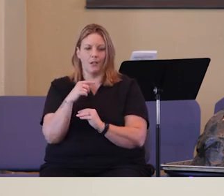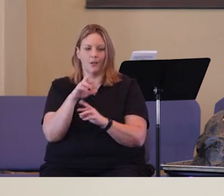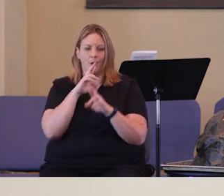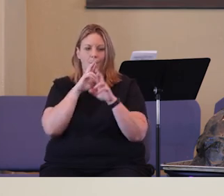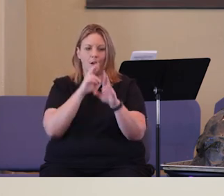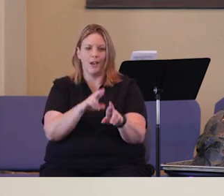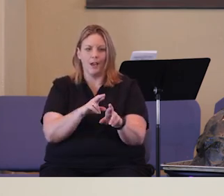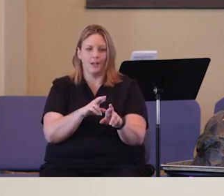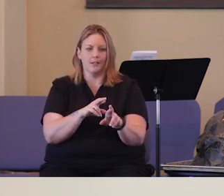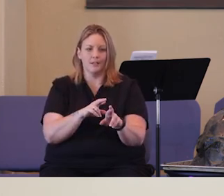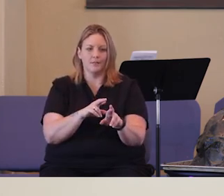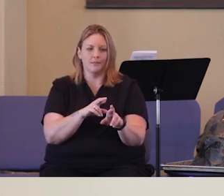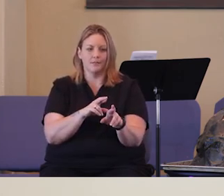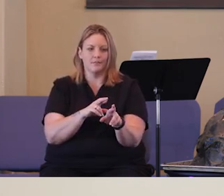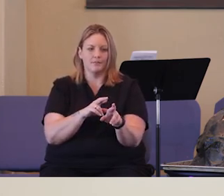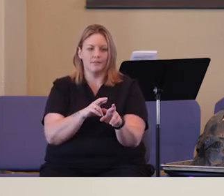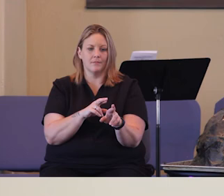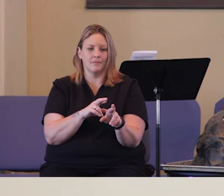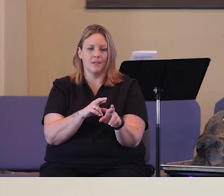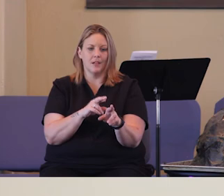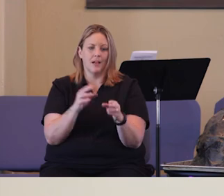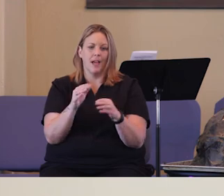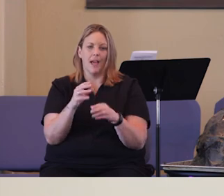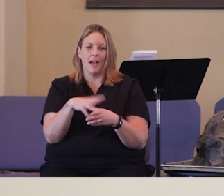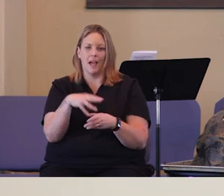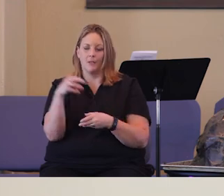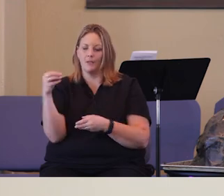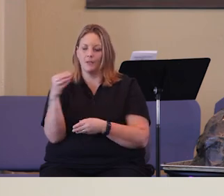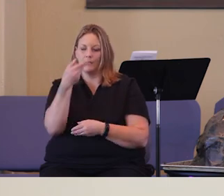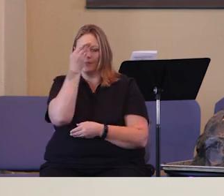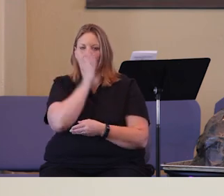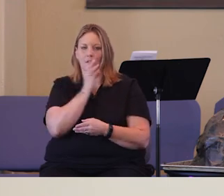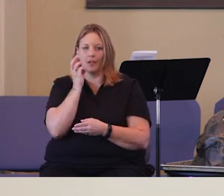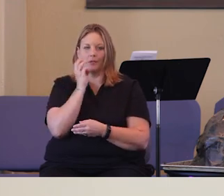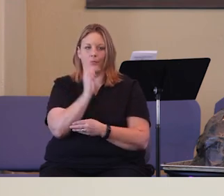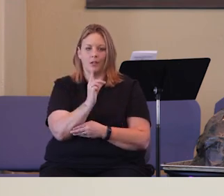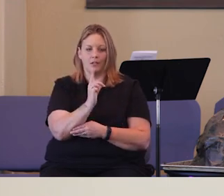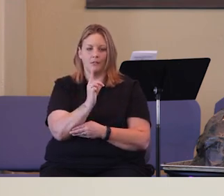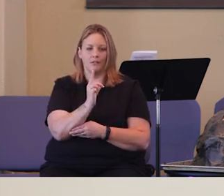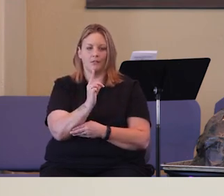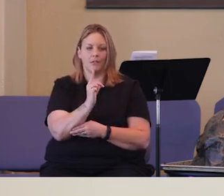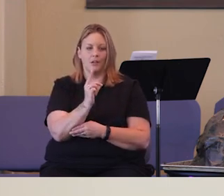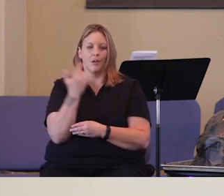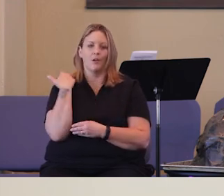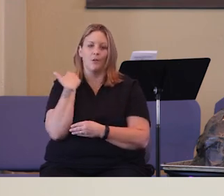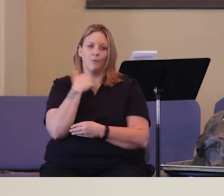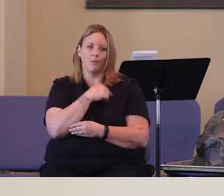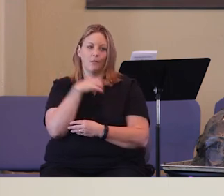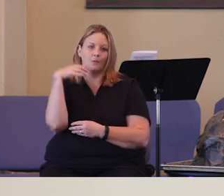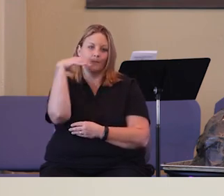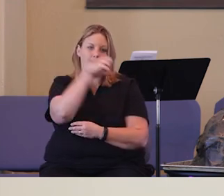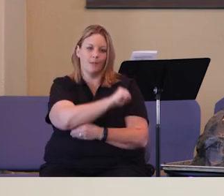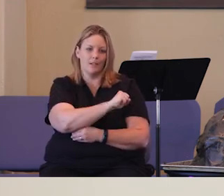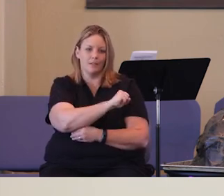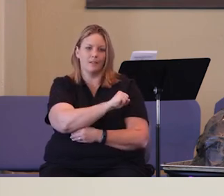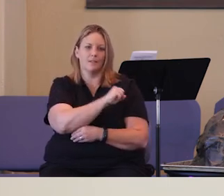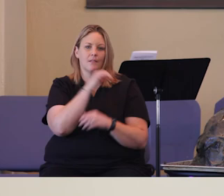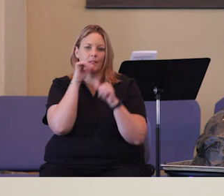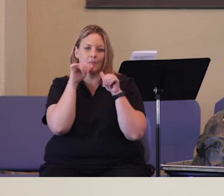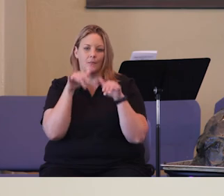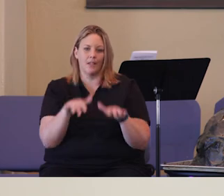react outside of God's will, outside of what God wants for our lives, we're going to